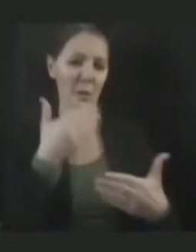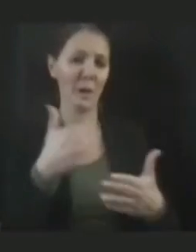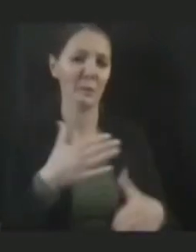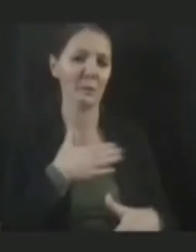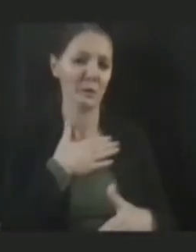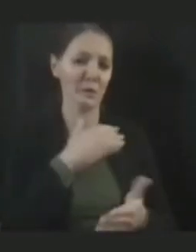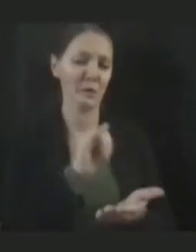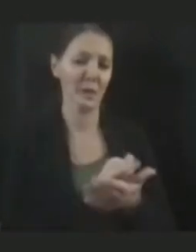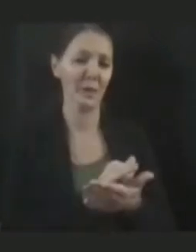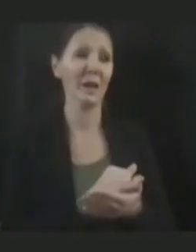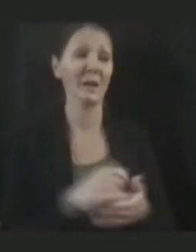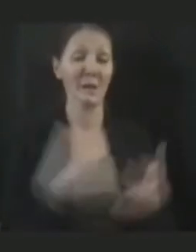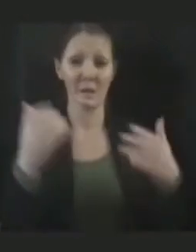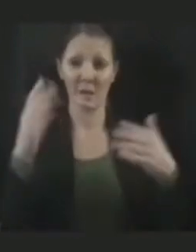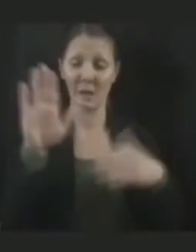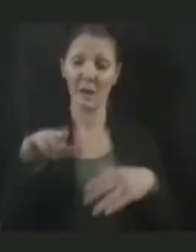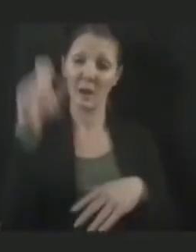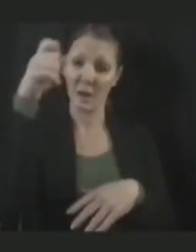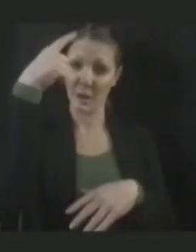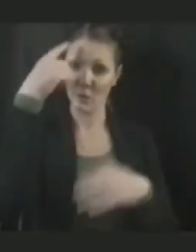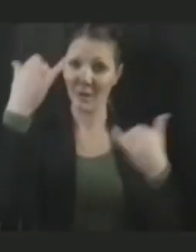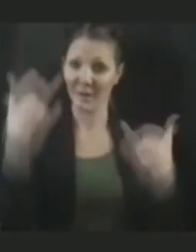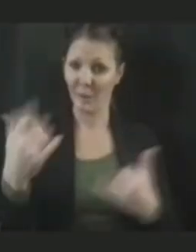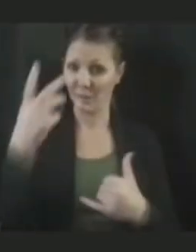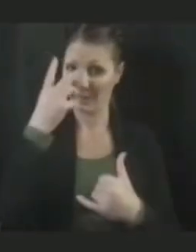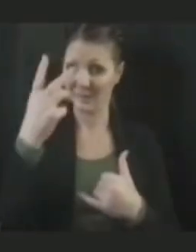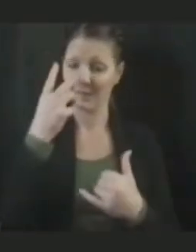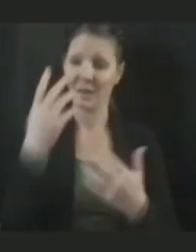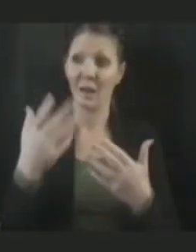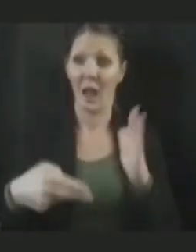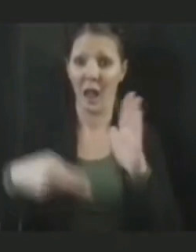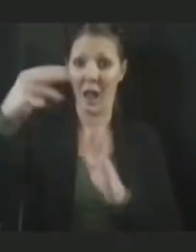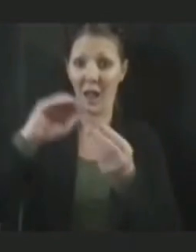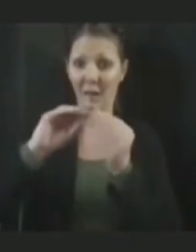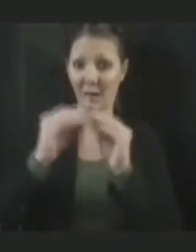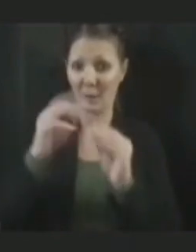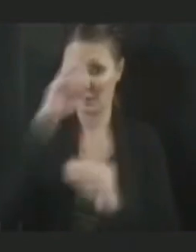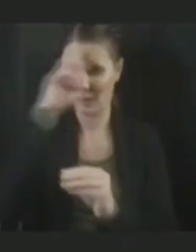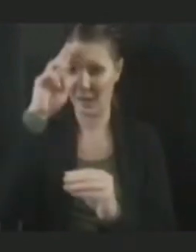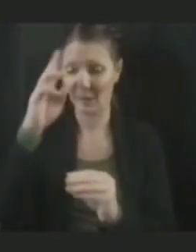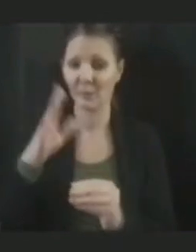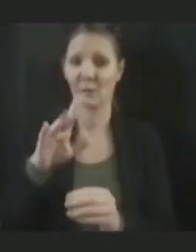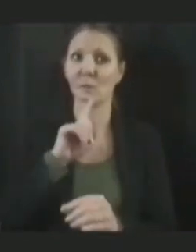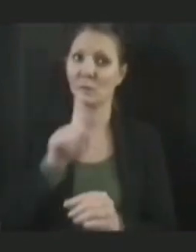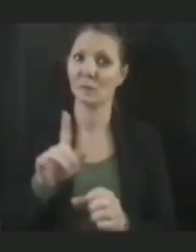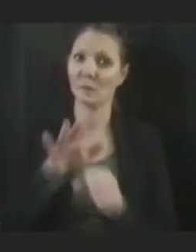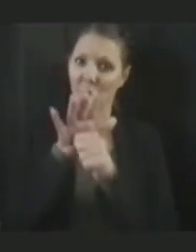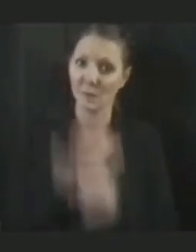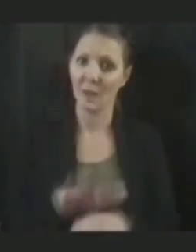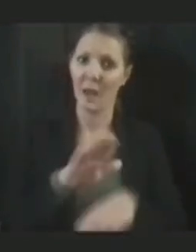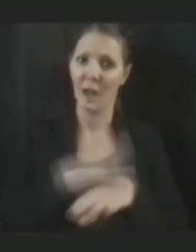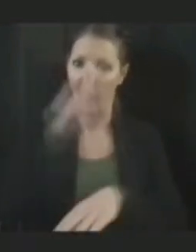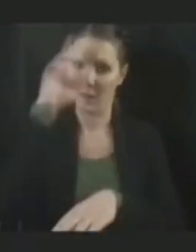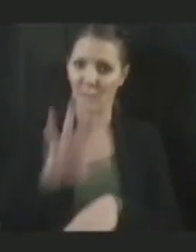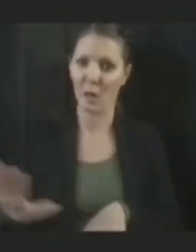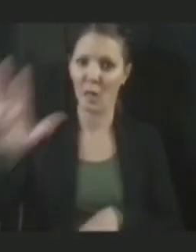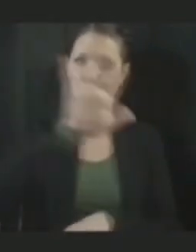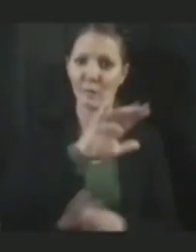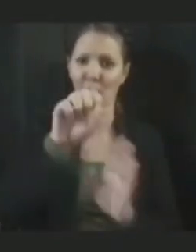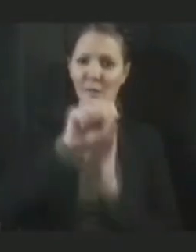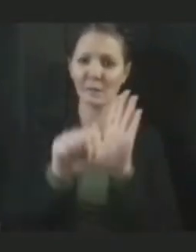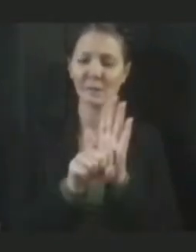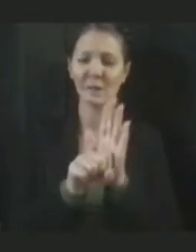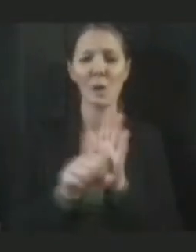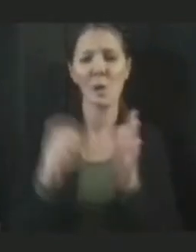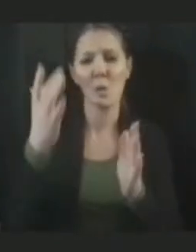numbers we're seeing right now and strain on hospitalization on hospitals across the state, what's the rationale for, for still not instituting a statewide